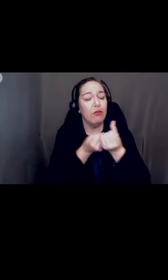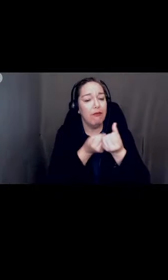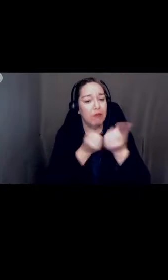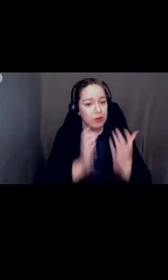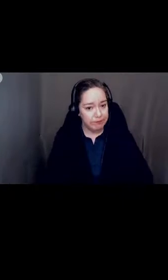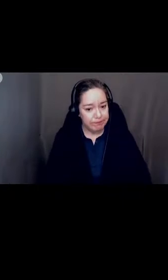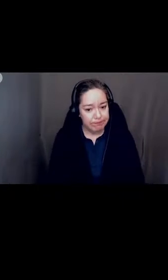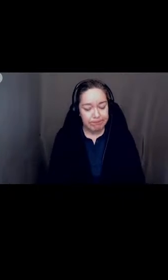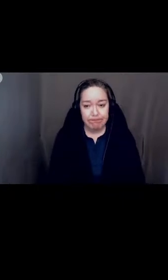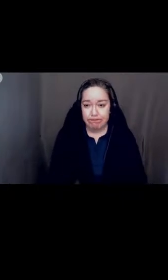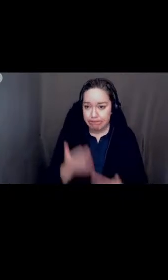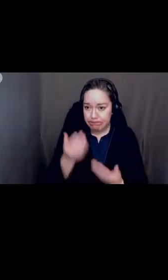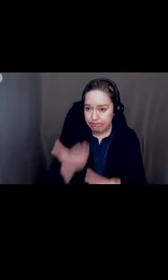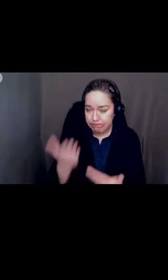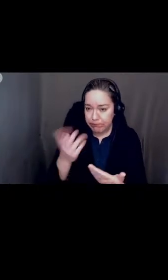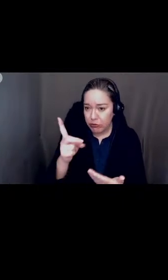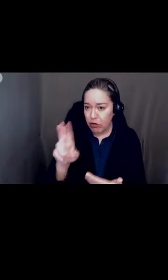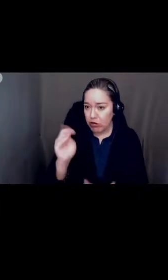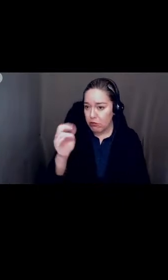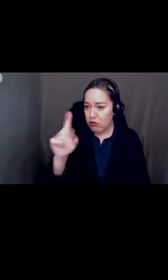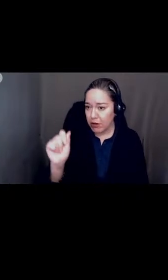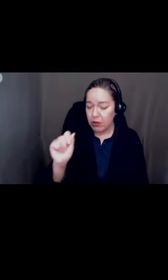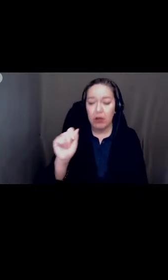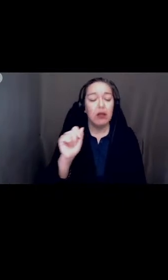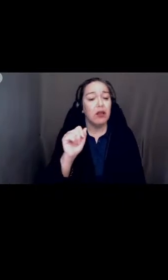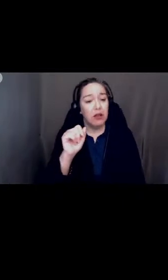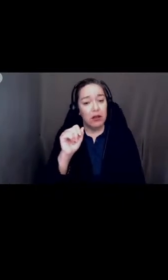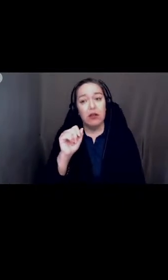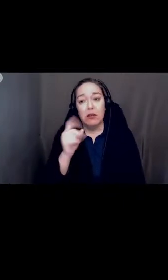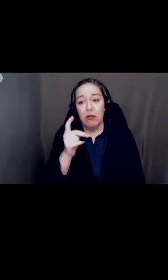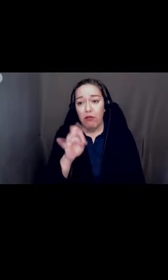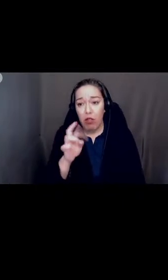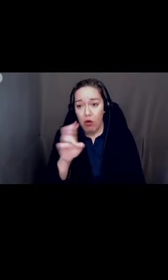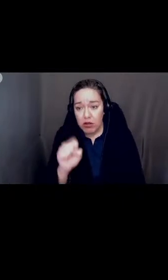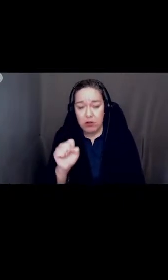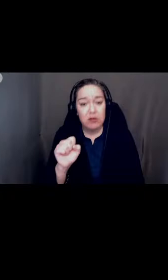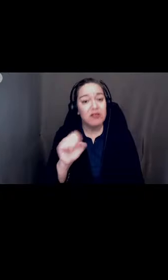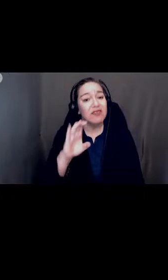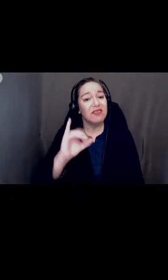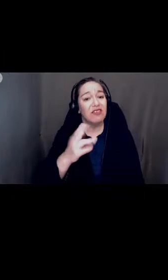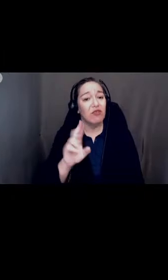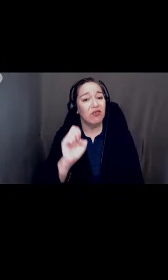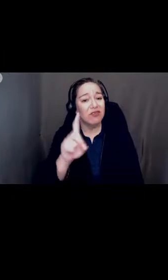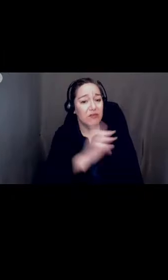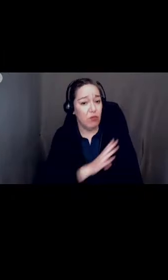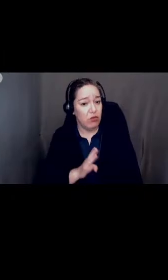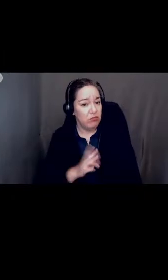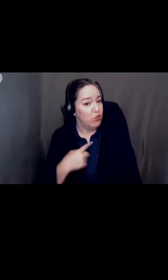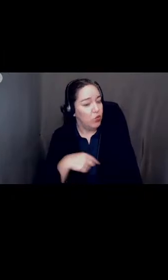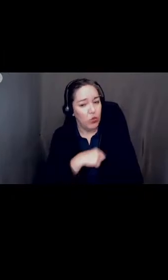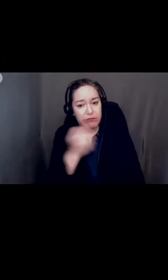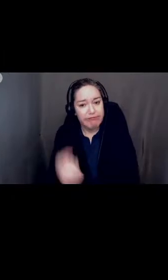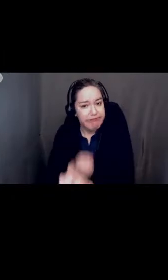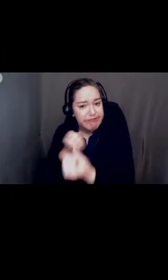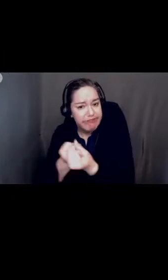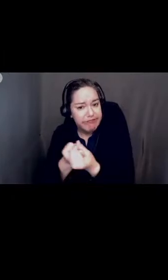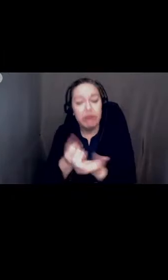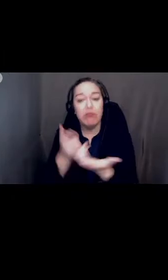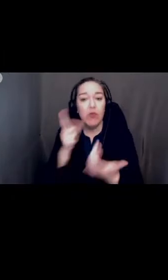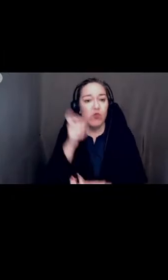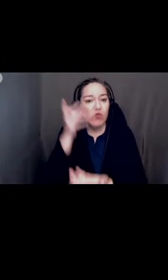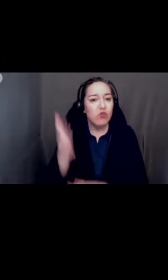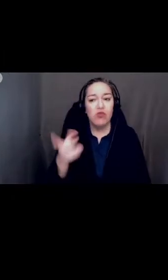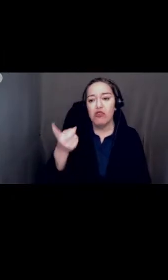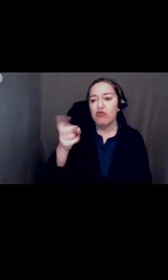dear dr miranda mr flores and members of the cjusd board we are in support of dr heidi striforda and all she has accomplished